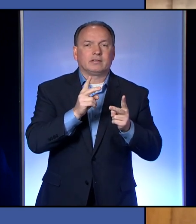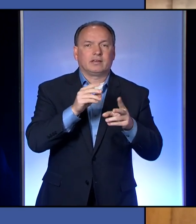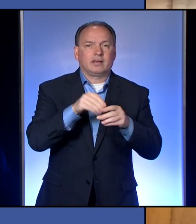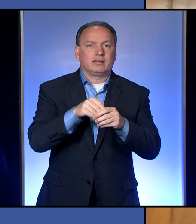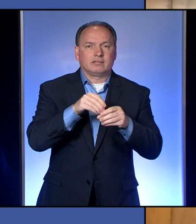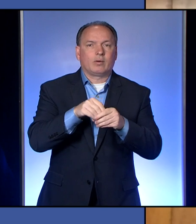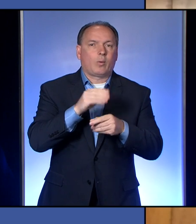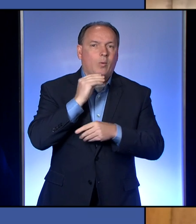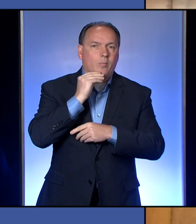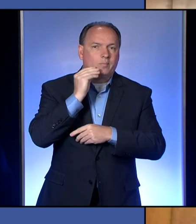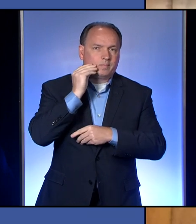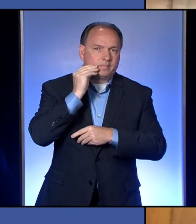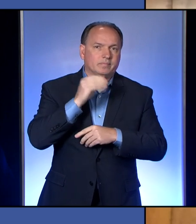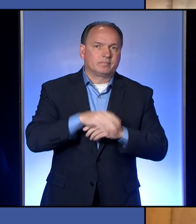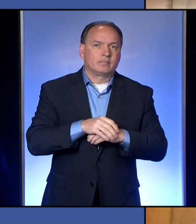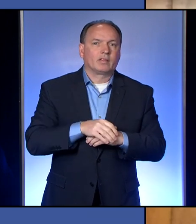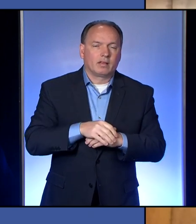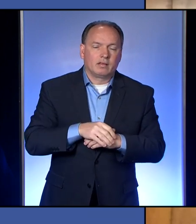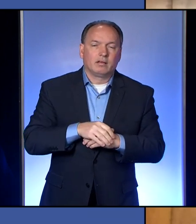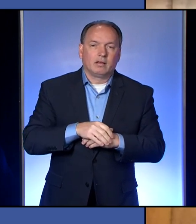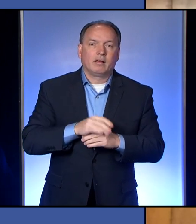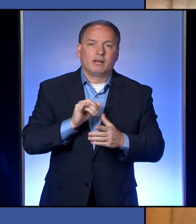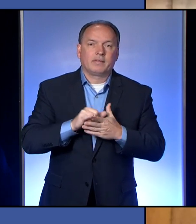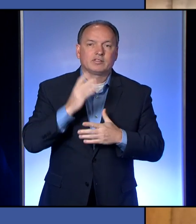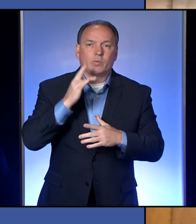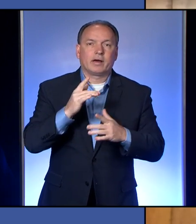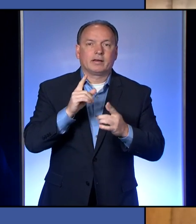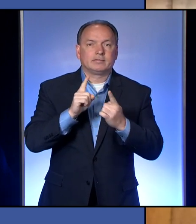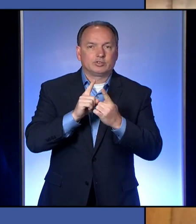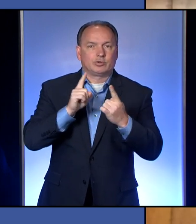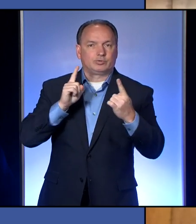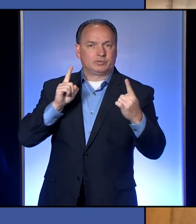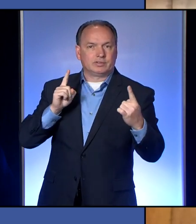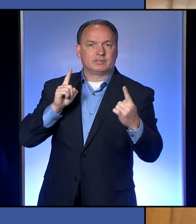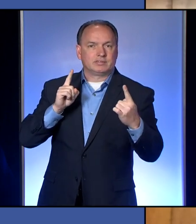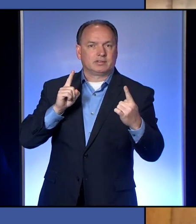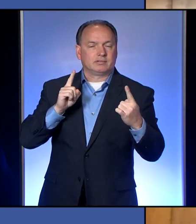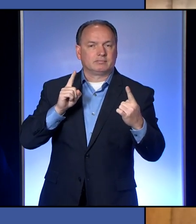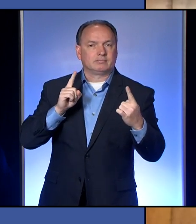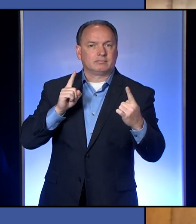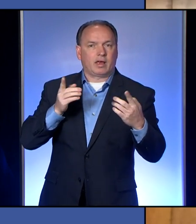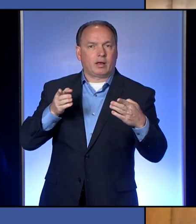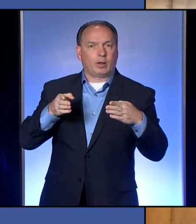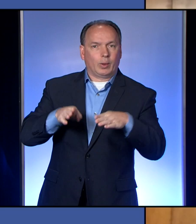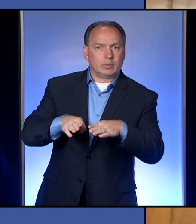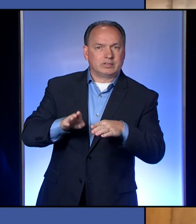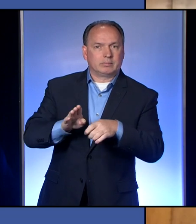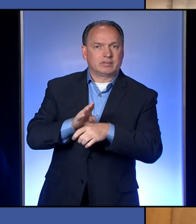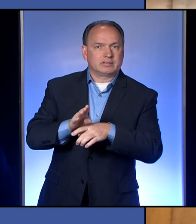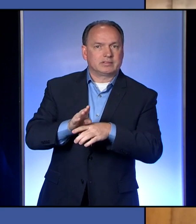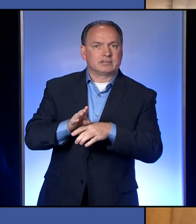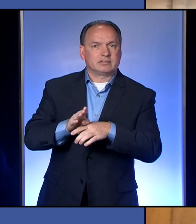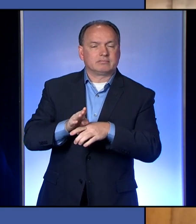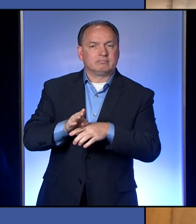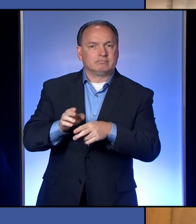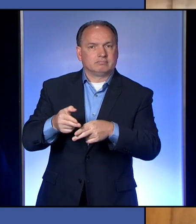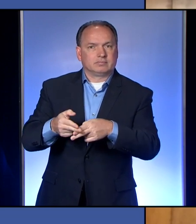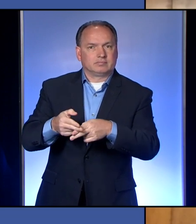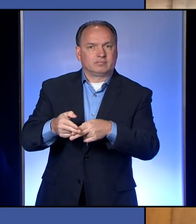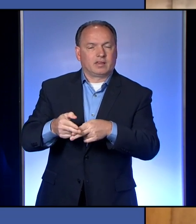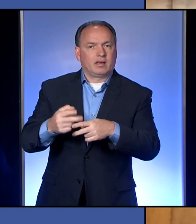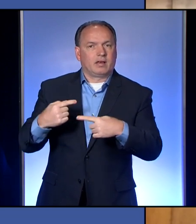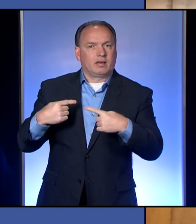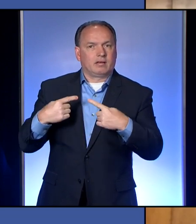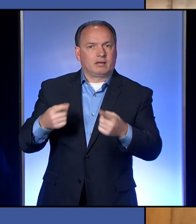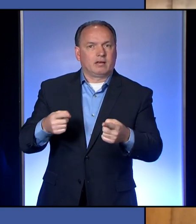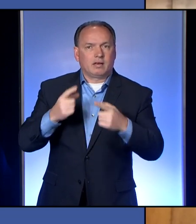settings. And that's why social distancing and closing businesses down and wearing masks has made